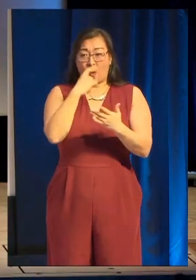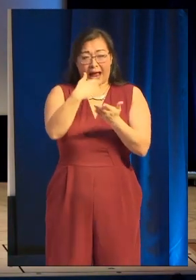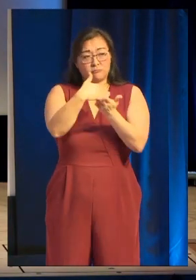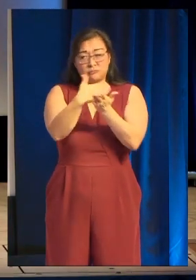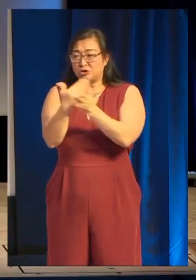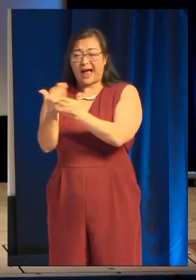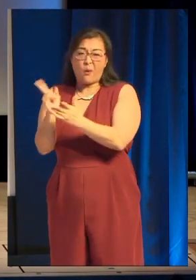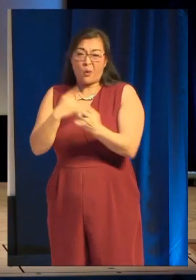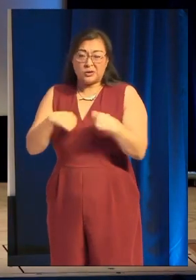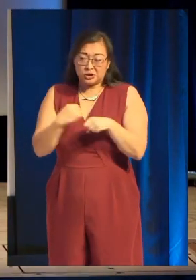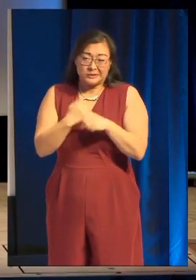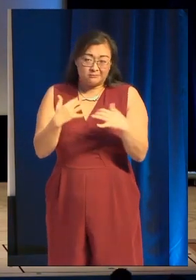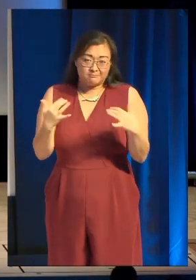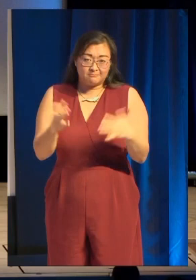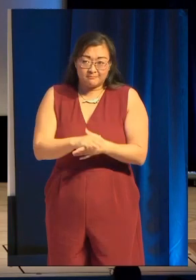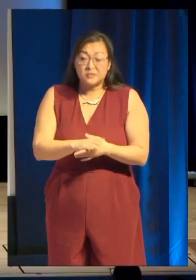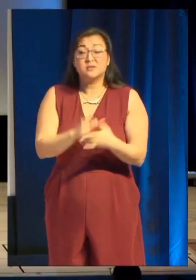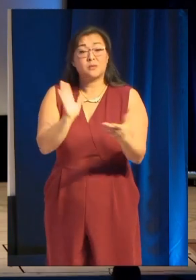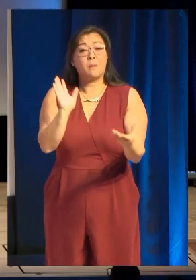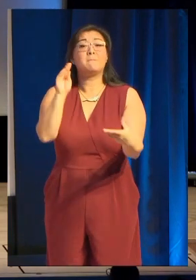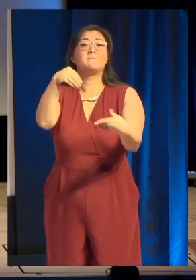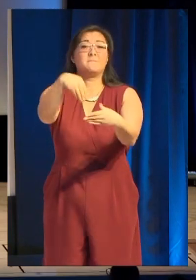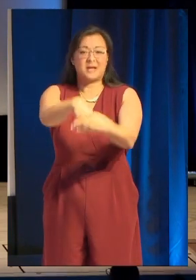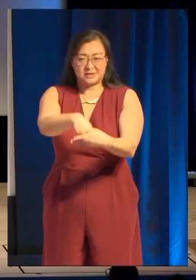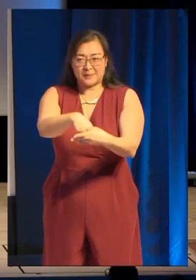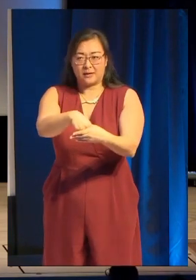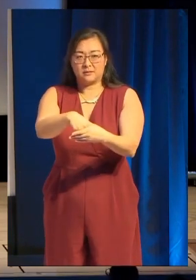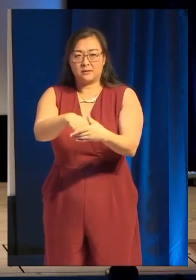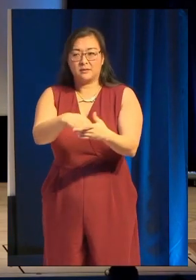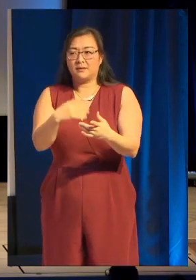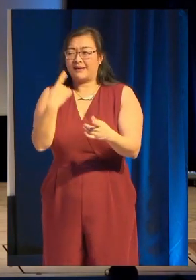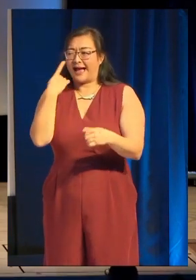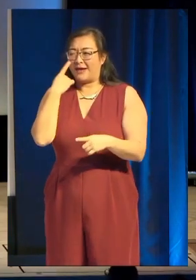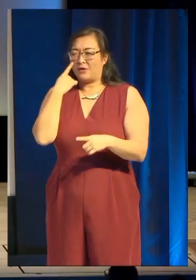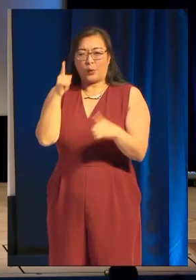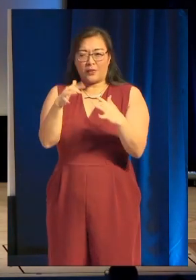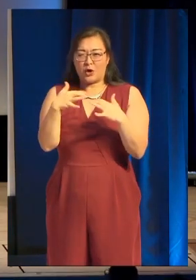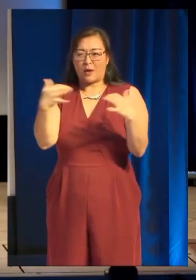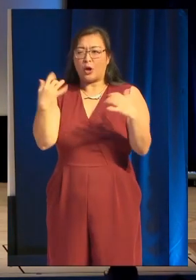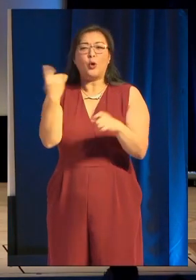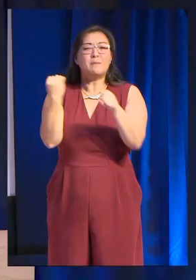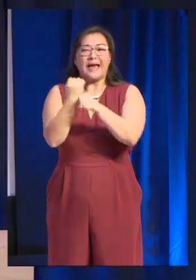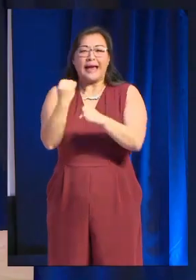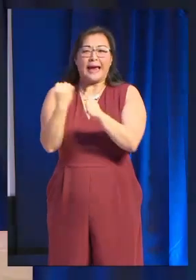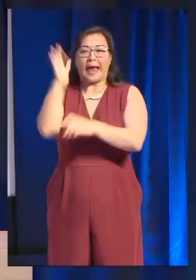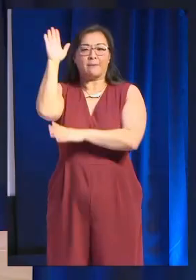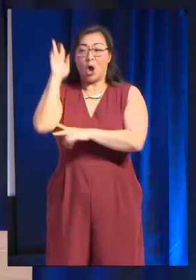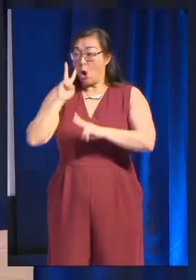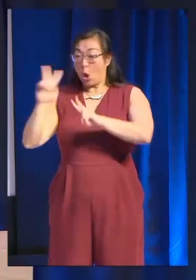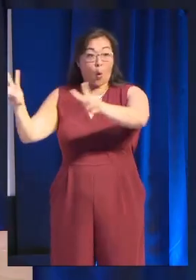So, participate. Eyeball somebody in the crowd who you saw is making a game. Who's making a game? Look at them.